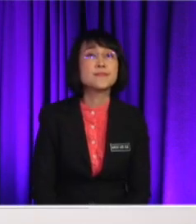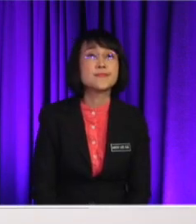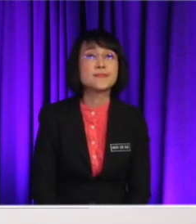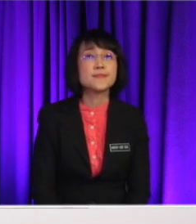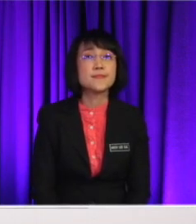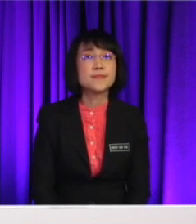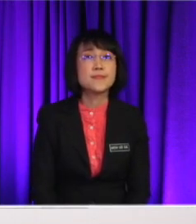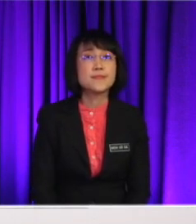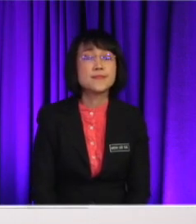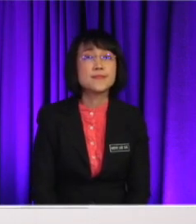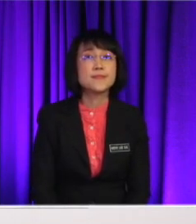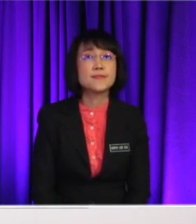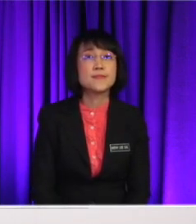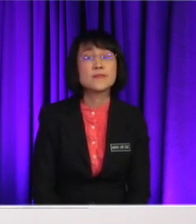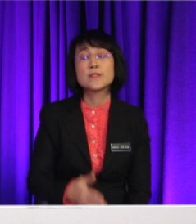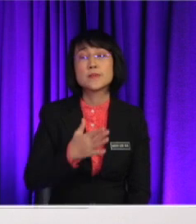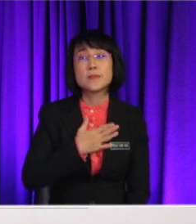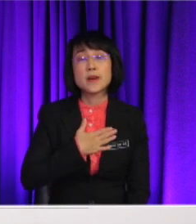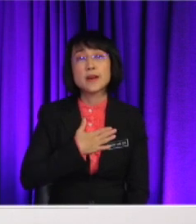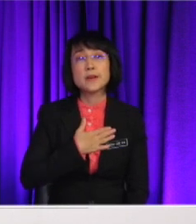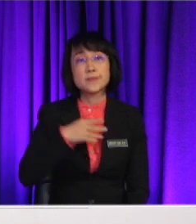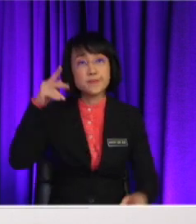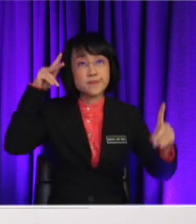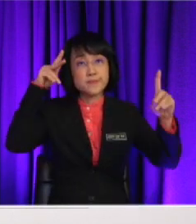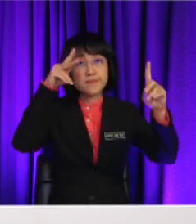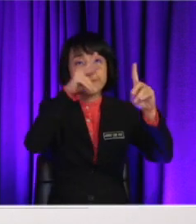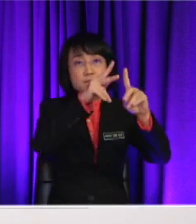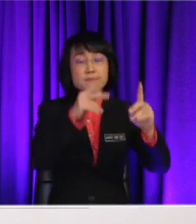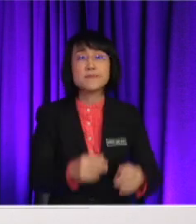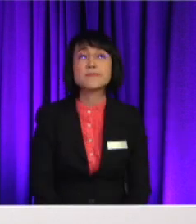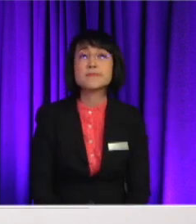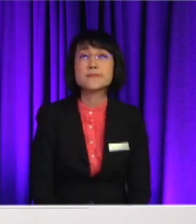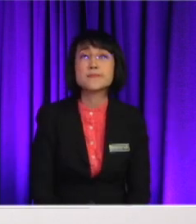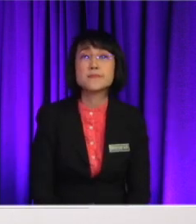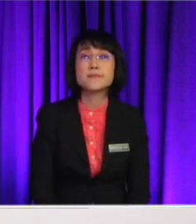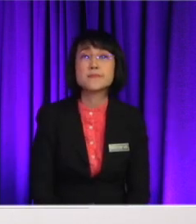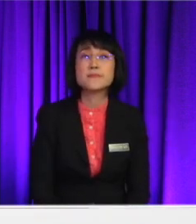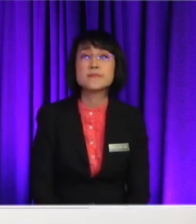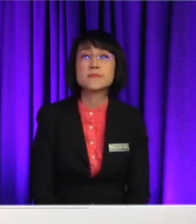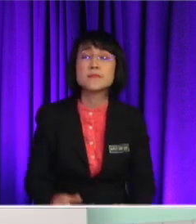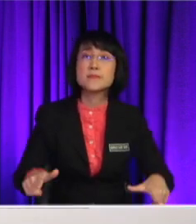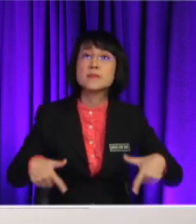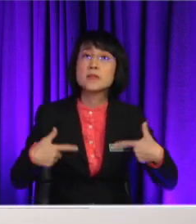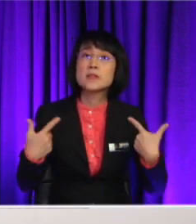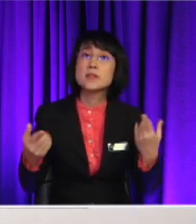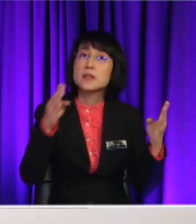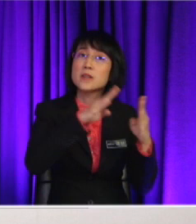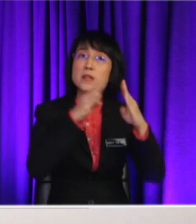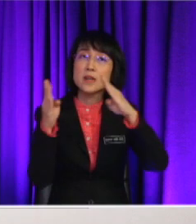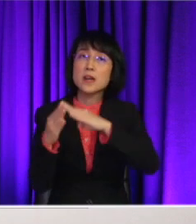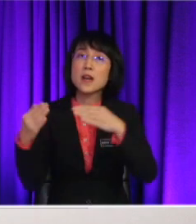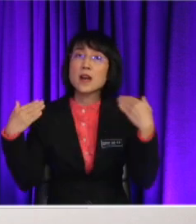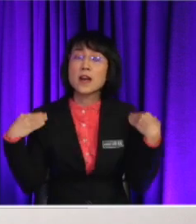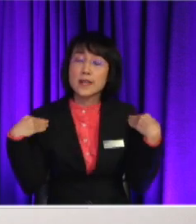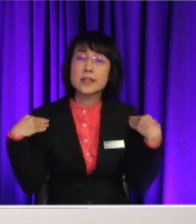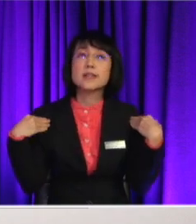Well, from my perspective, living in urban areas also has its downsides For instance, busy towns or cities can be crowded